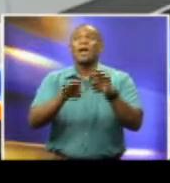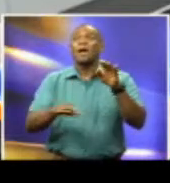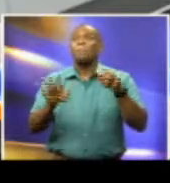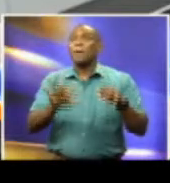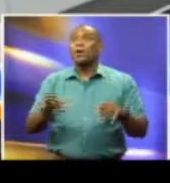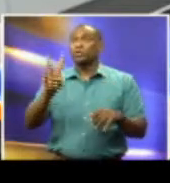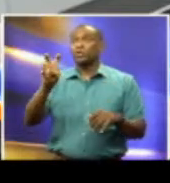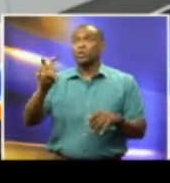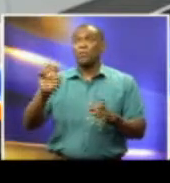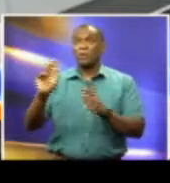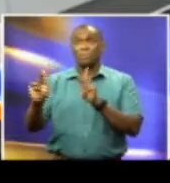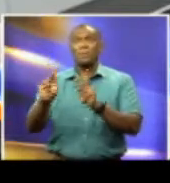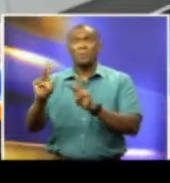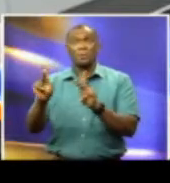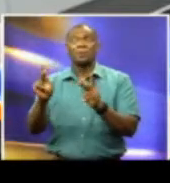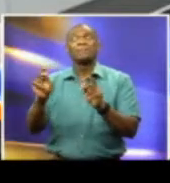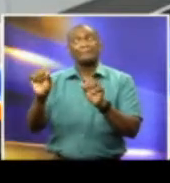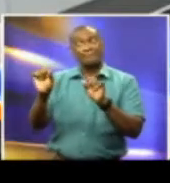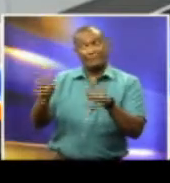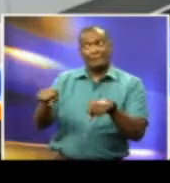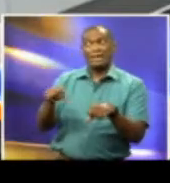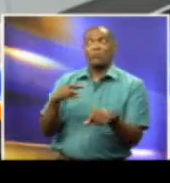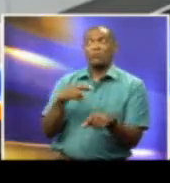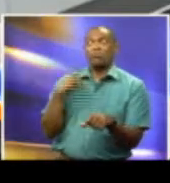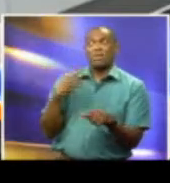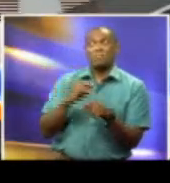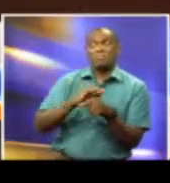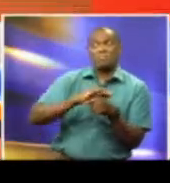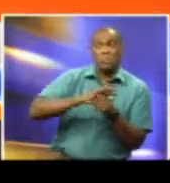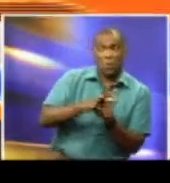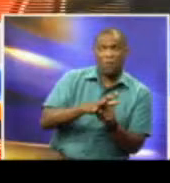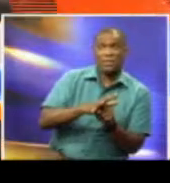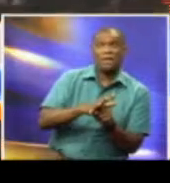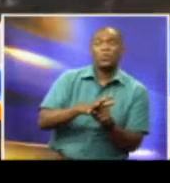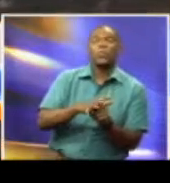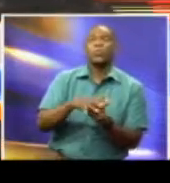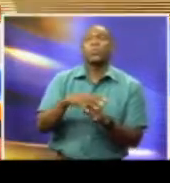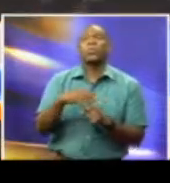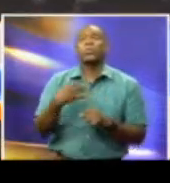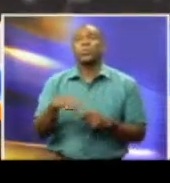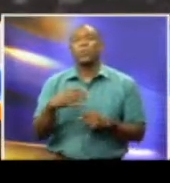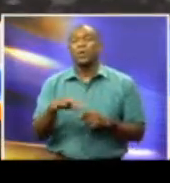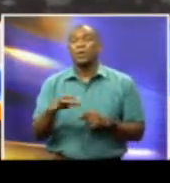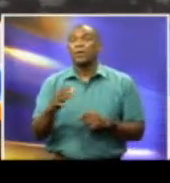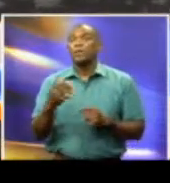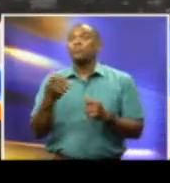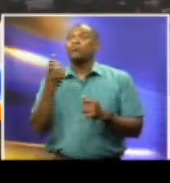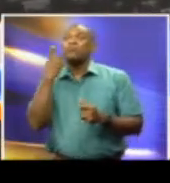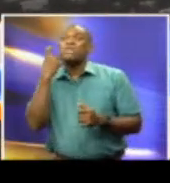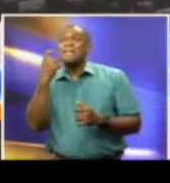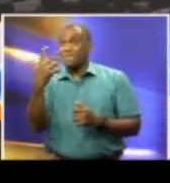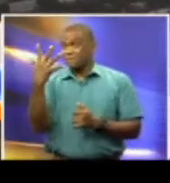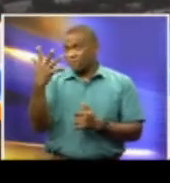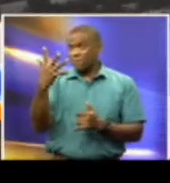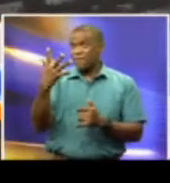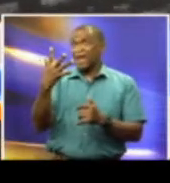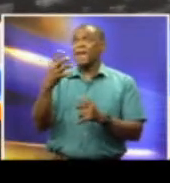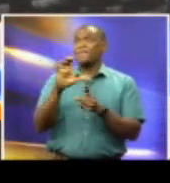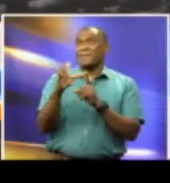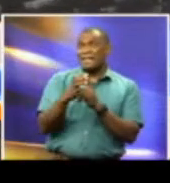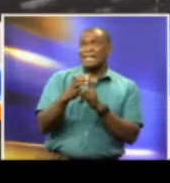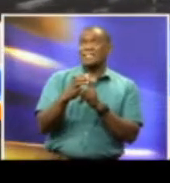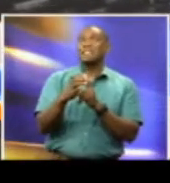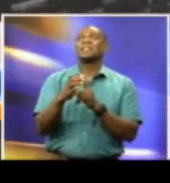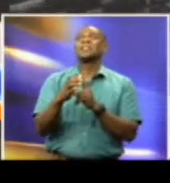persons could be affected. Renessa Cutting has the details. The latest five cases are all primary contacts of